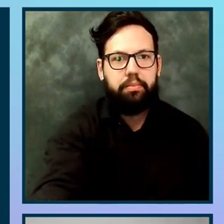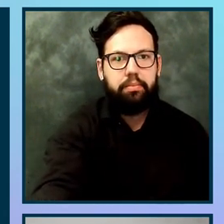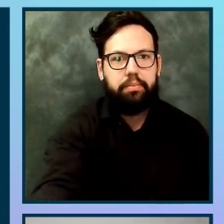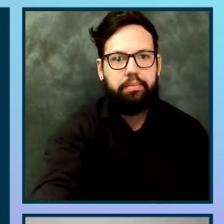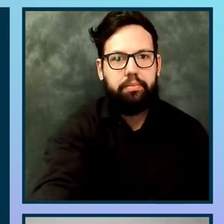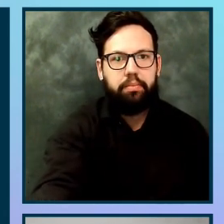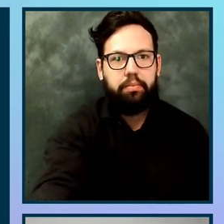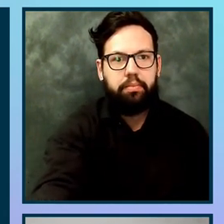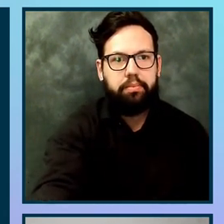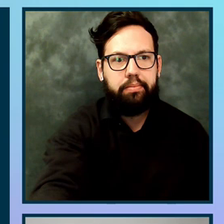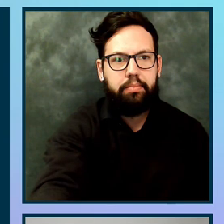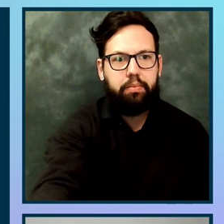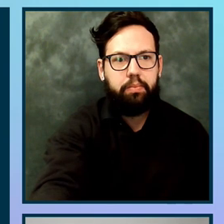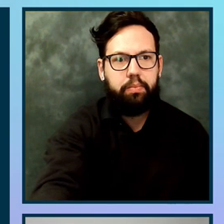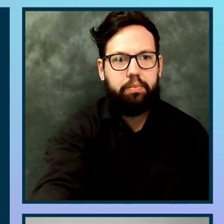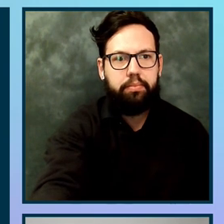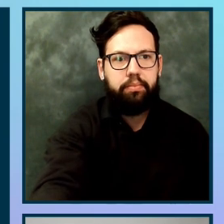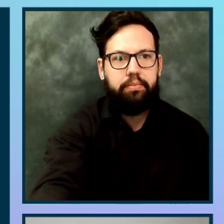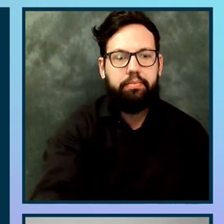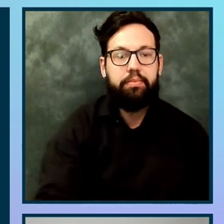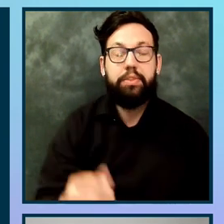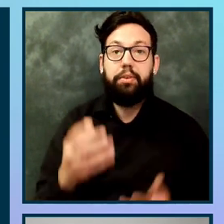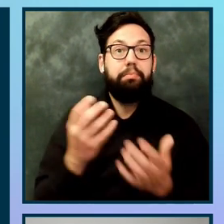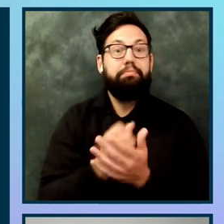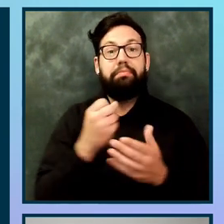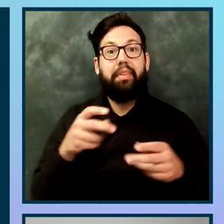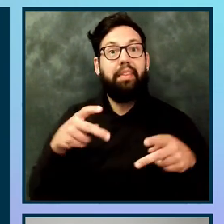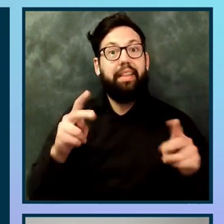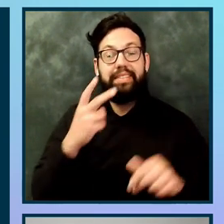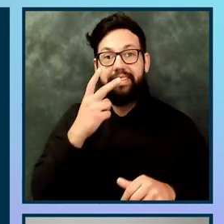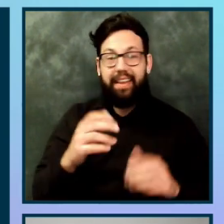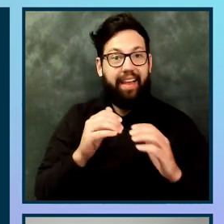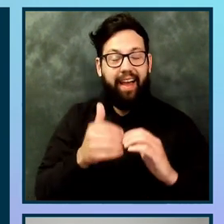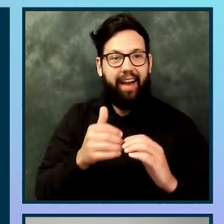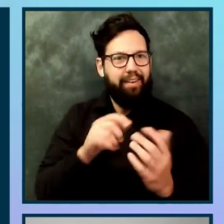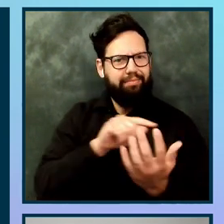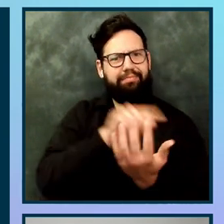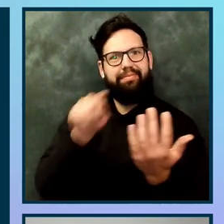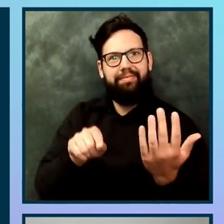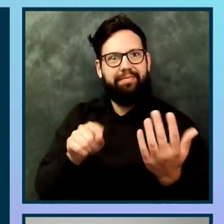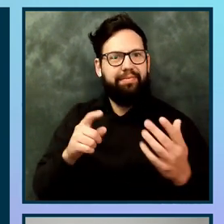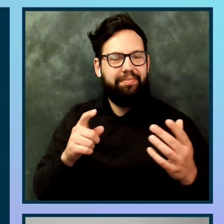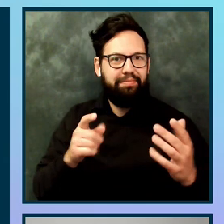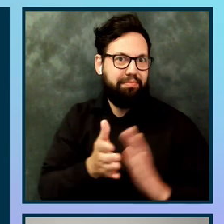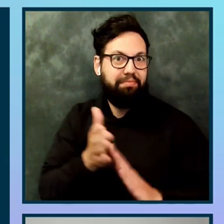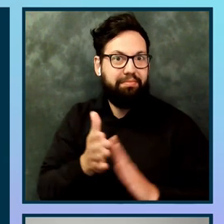So let's see how they work. So I